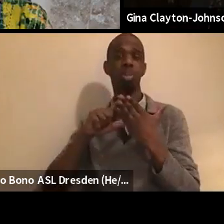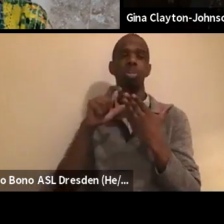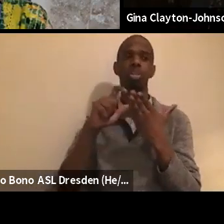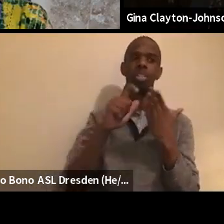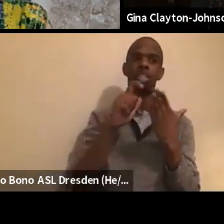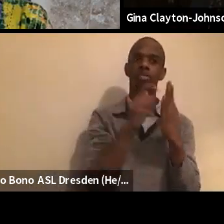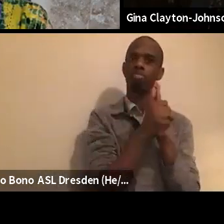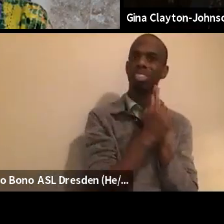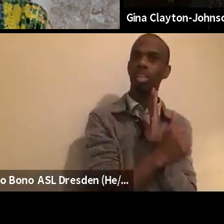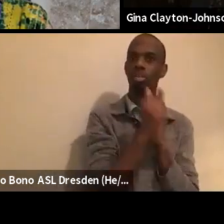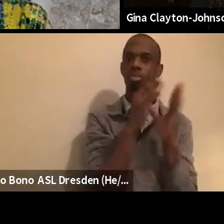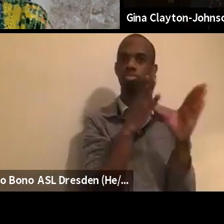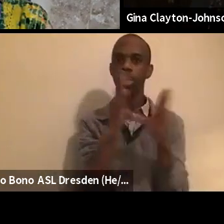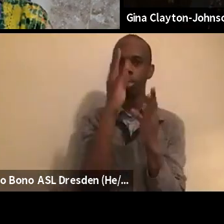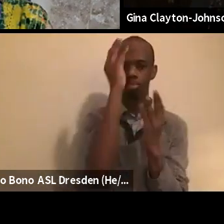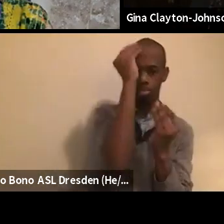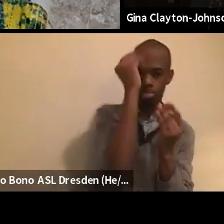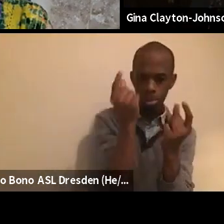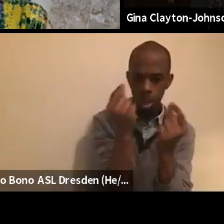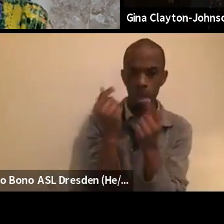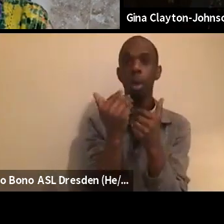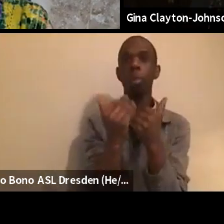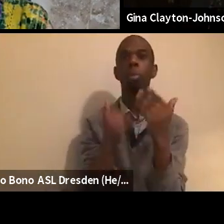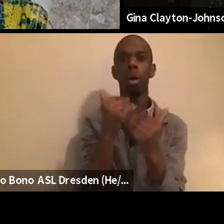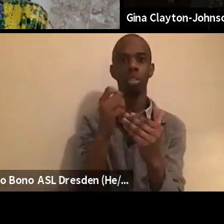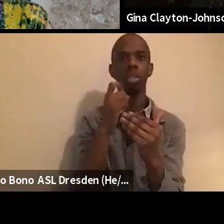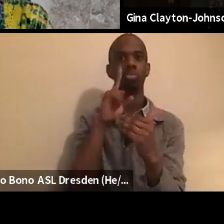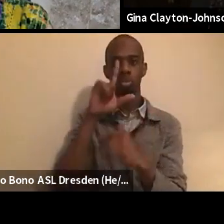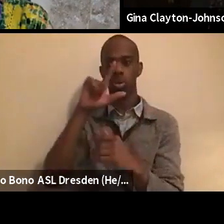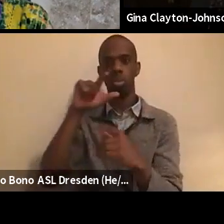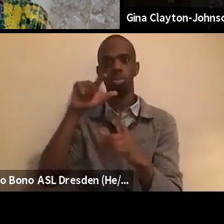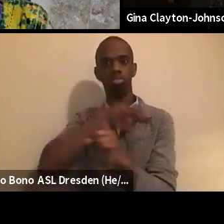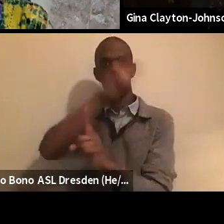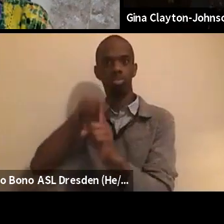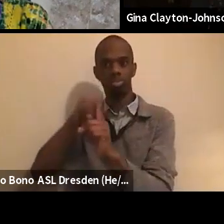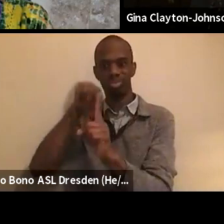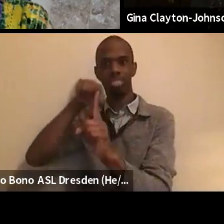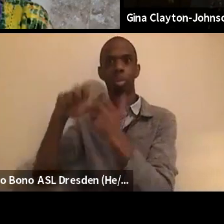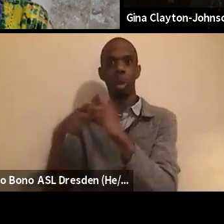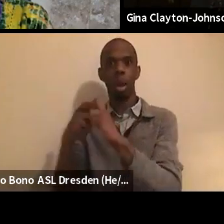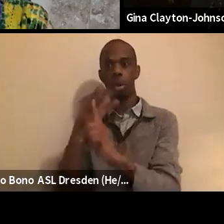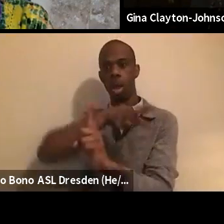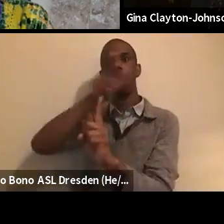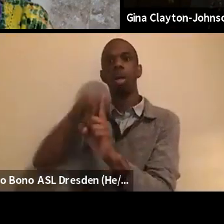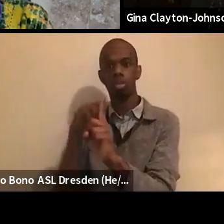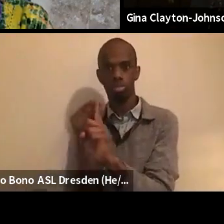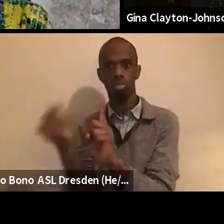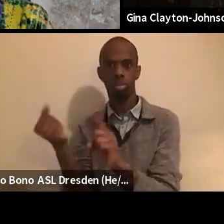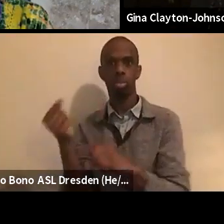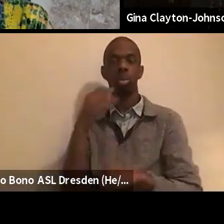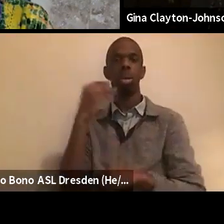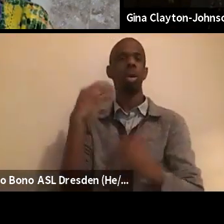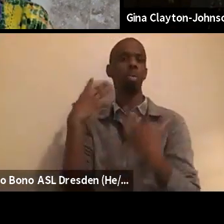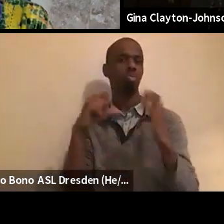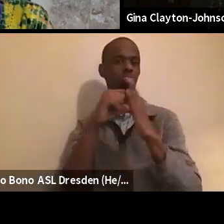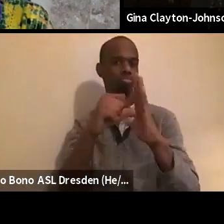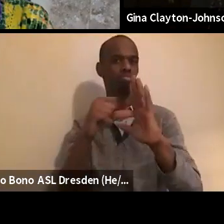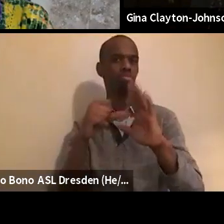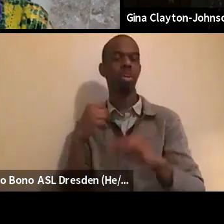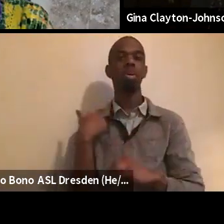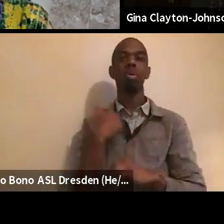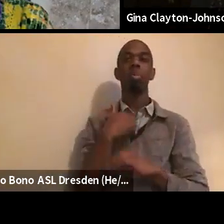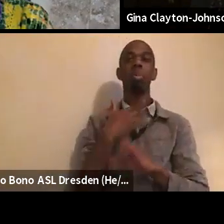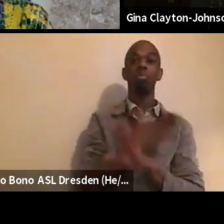we have to be proactive now. Um, I just want to highlight as well that we talked earlier about the, the, the disparity